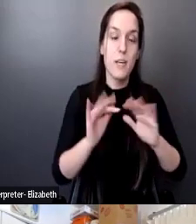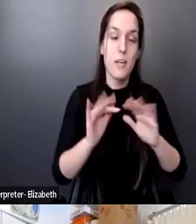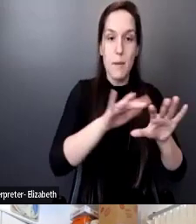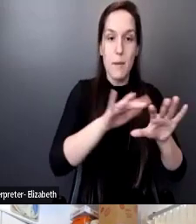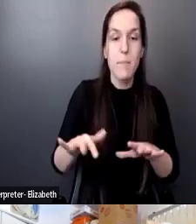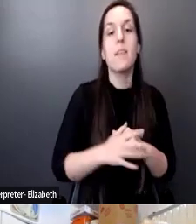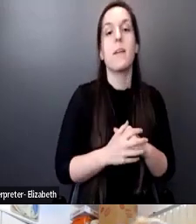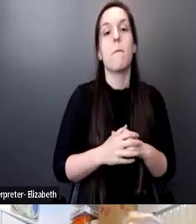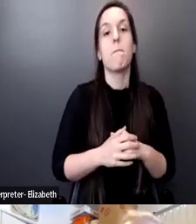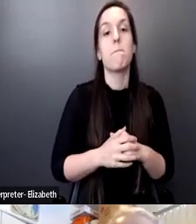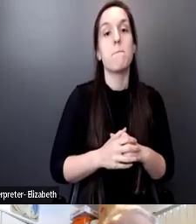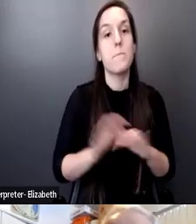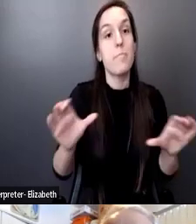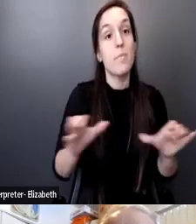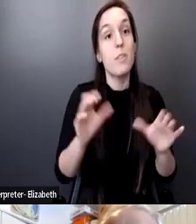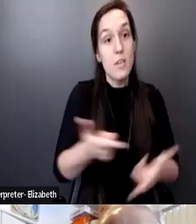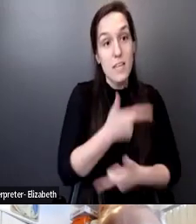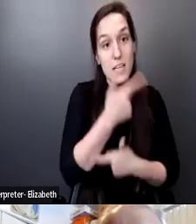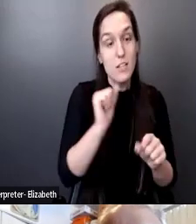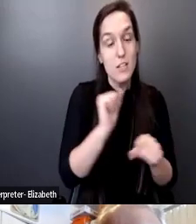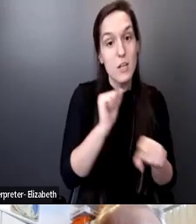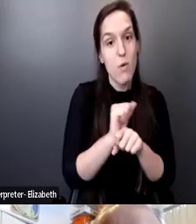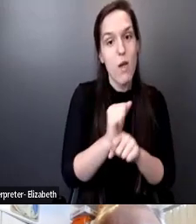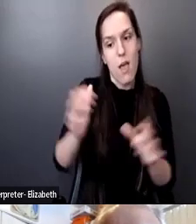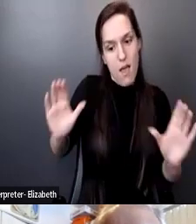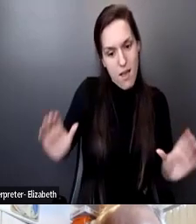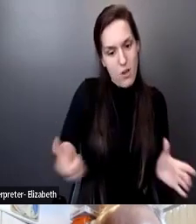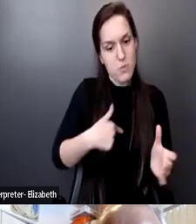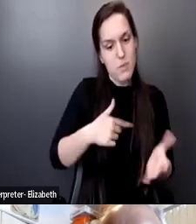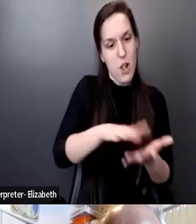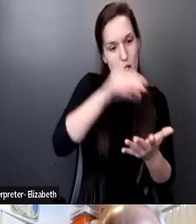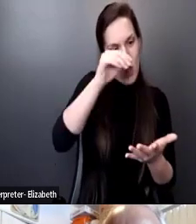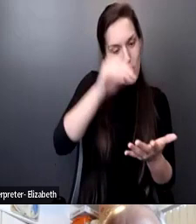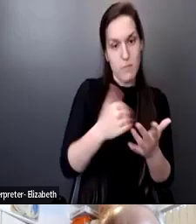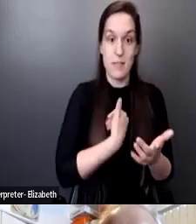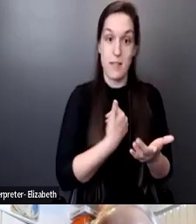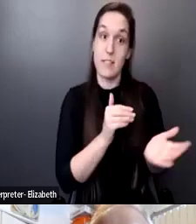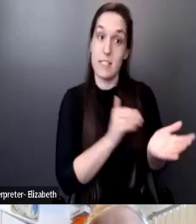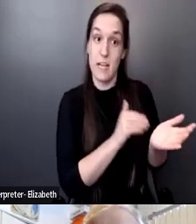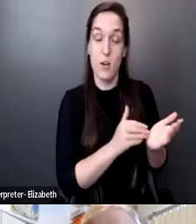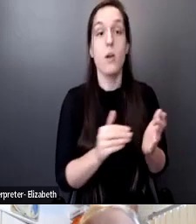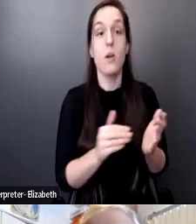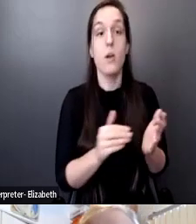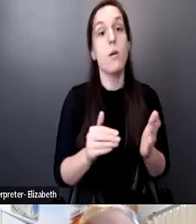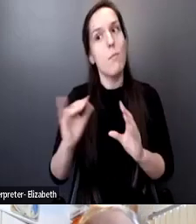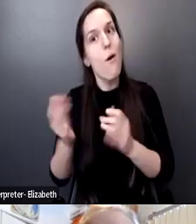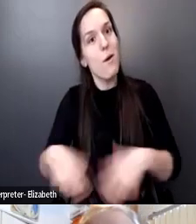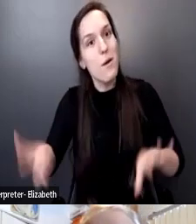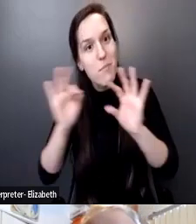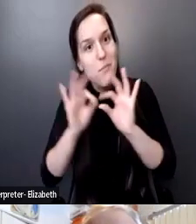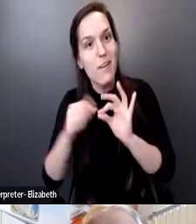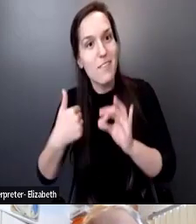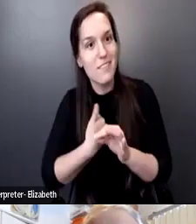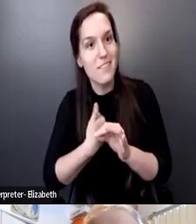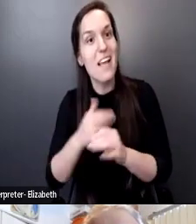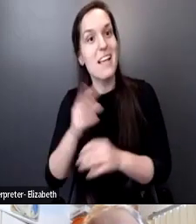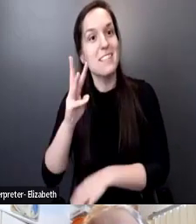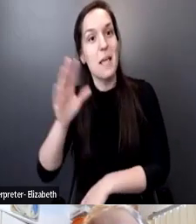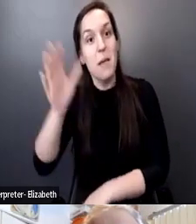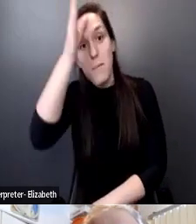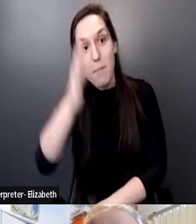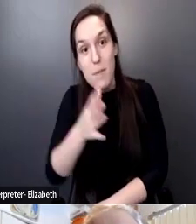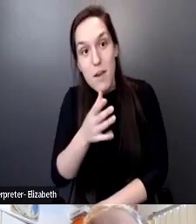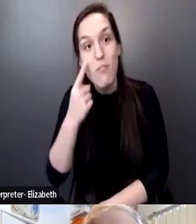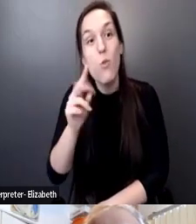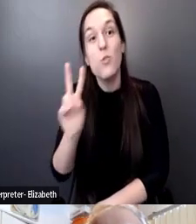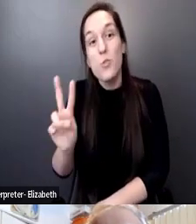that has pushed me to learn as a physician. And actually, more importantly, as a parent of two six-year-olds, I constantly want to